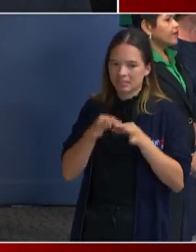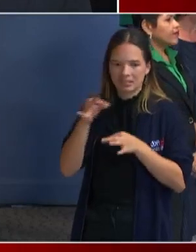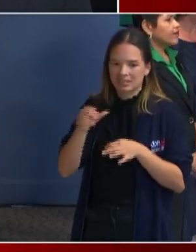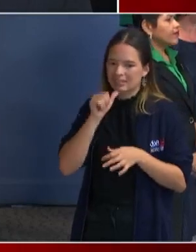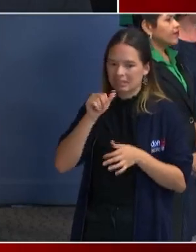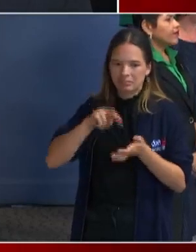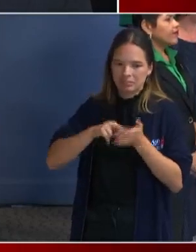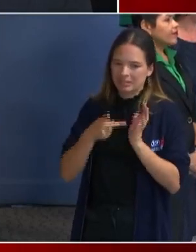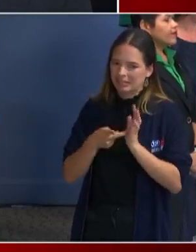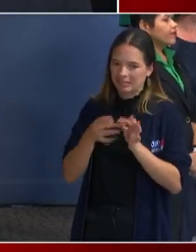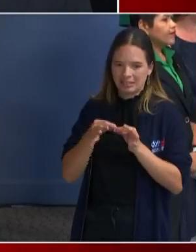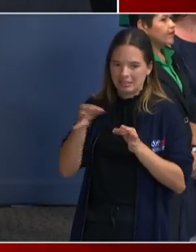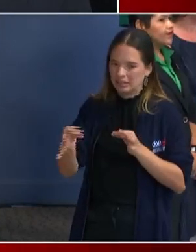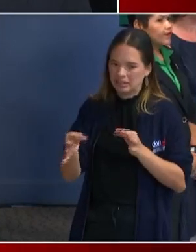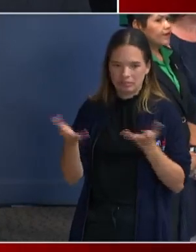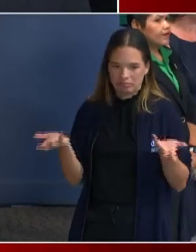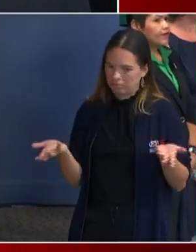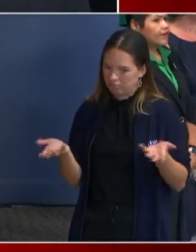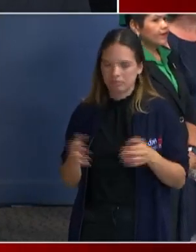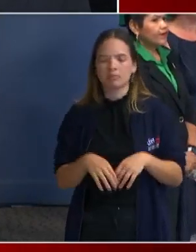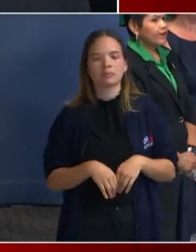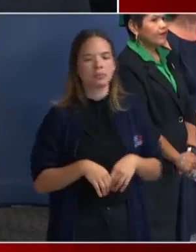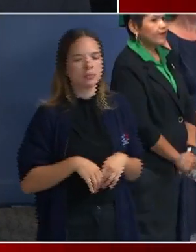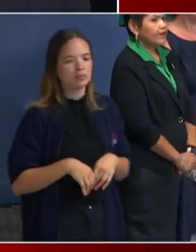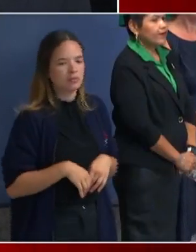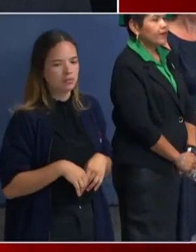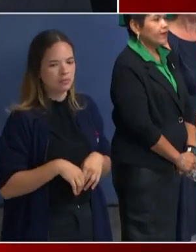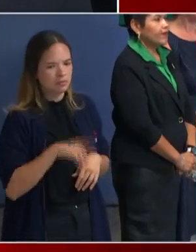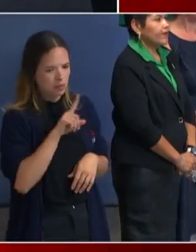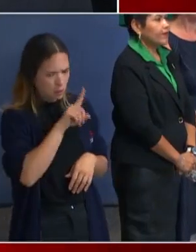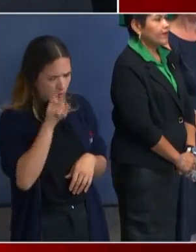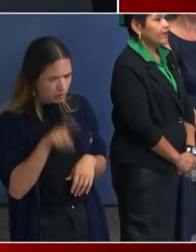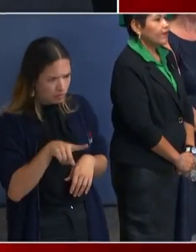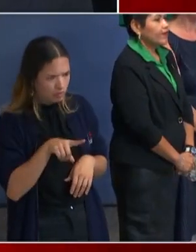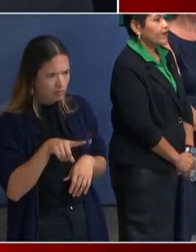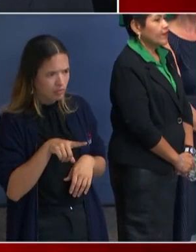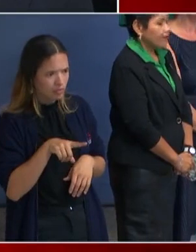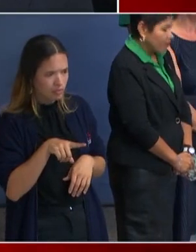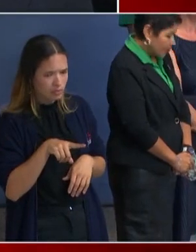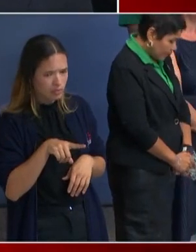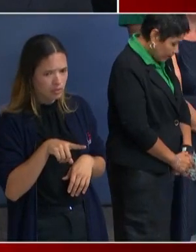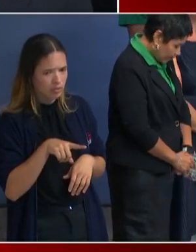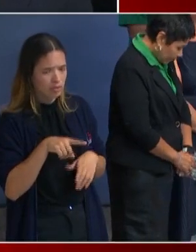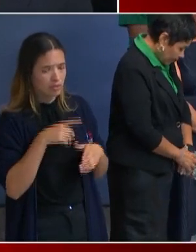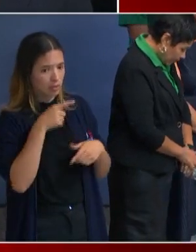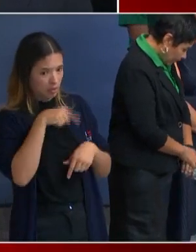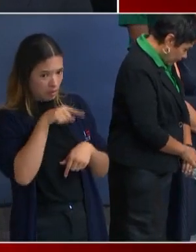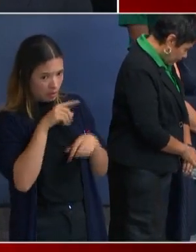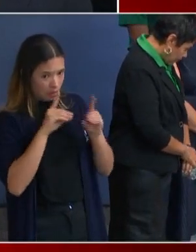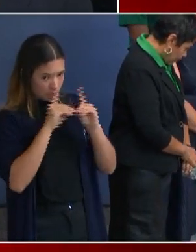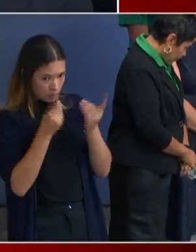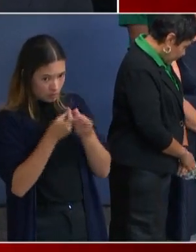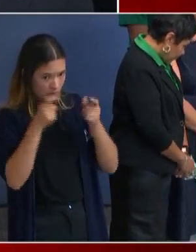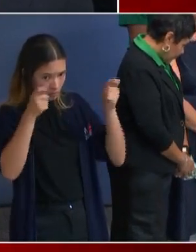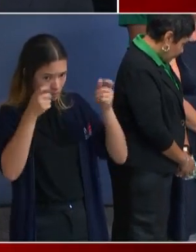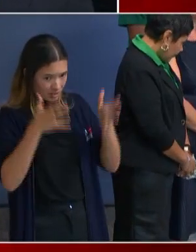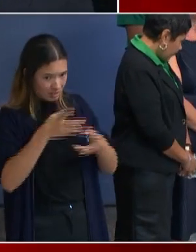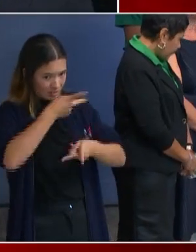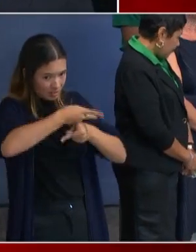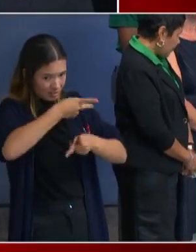there been a delay? Okay. So now the department in charge of supervising this,